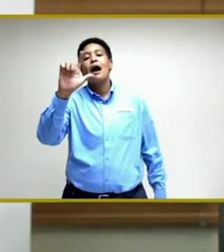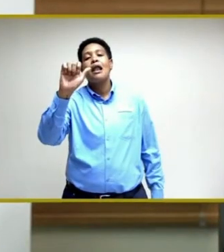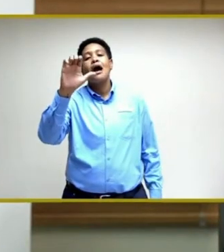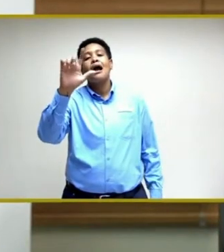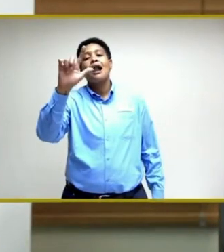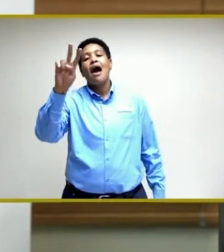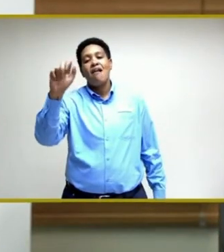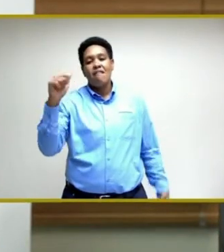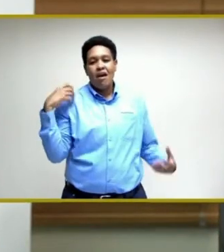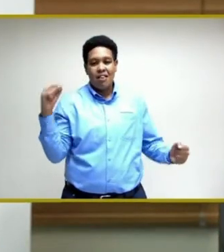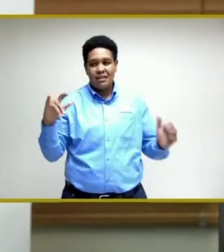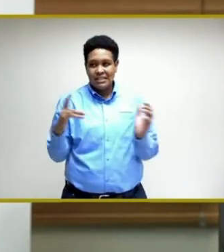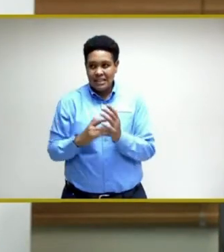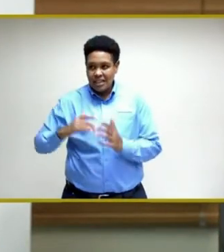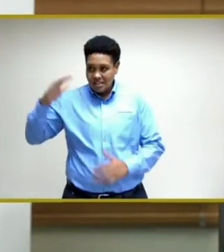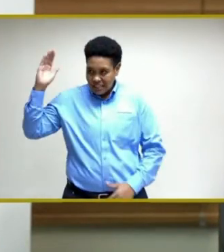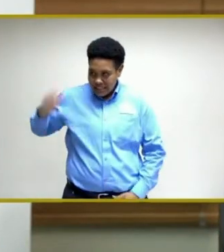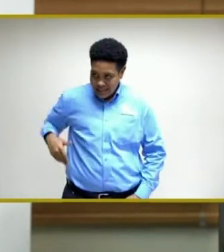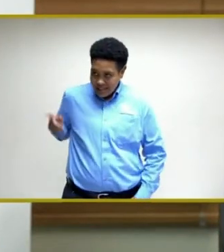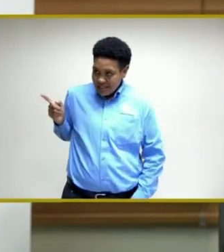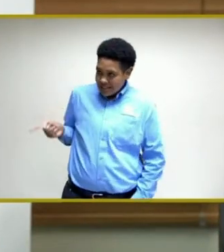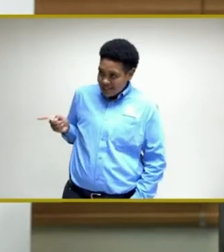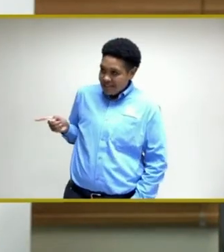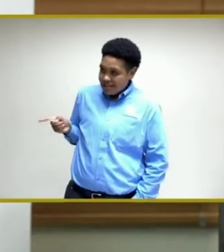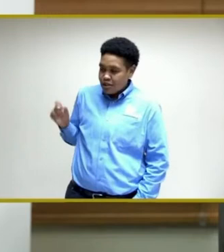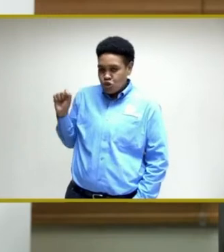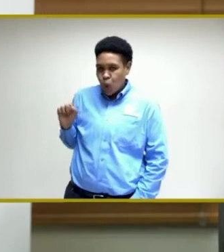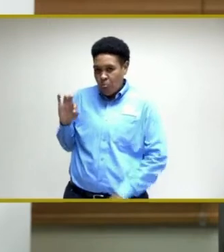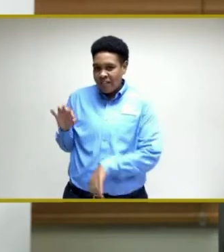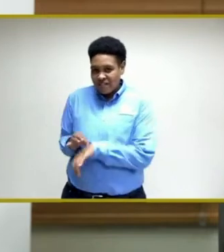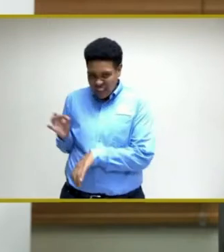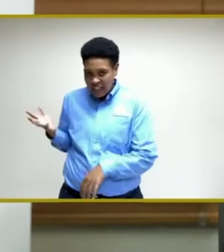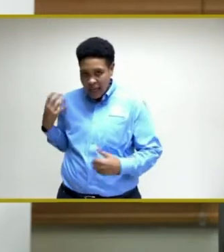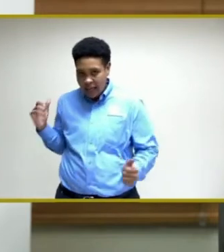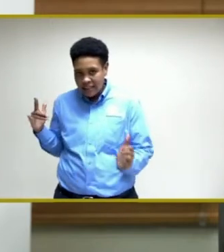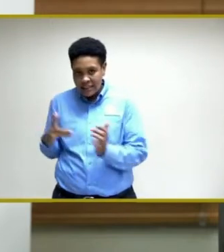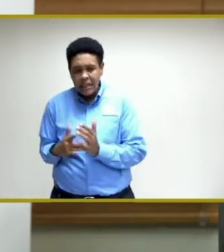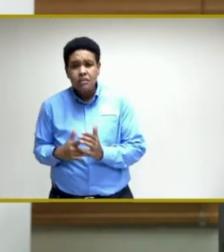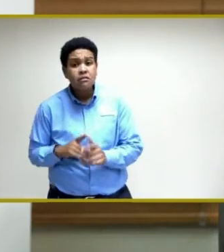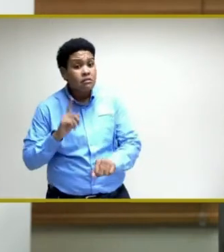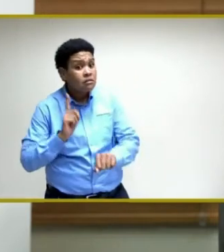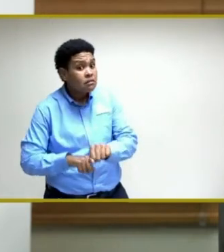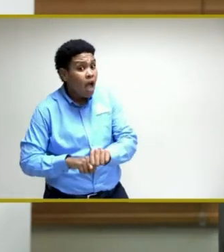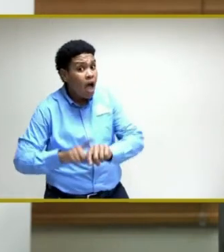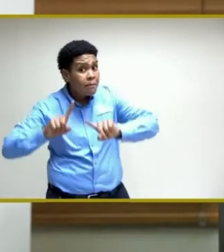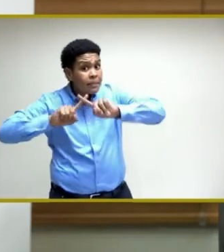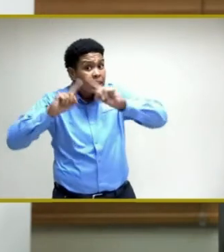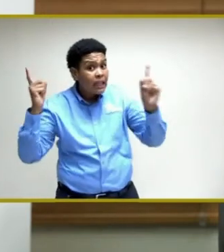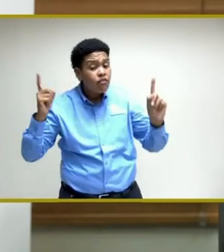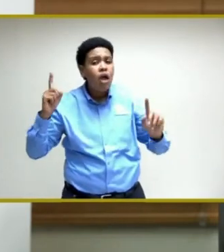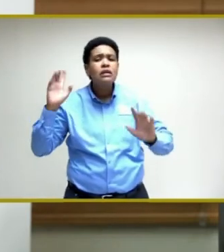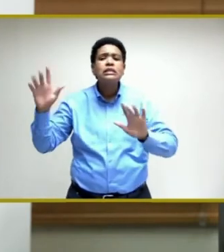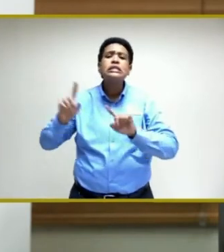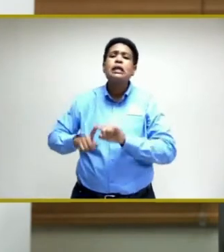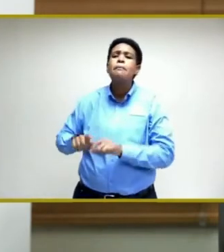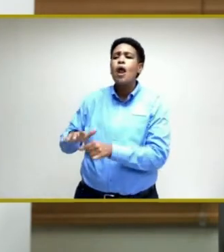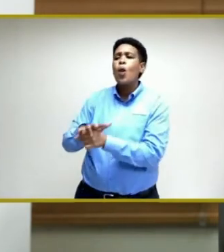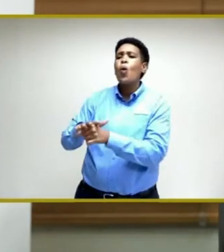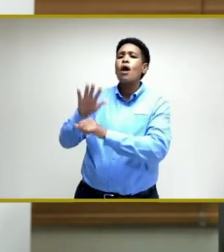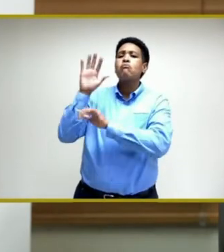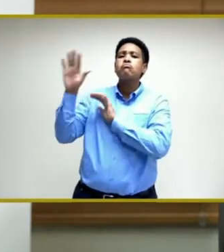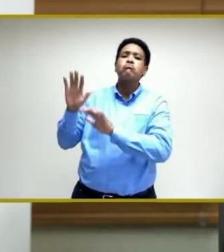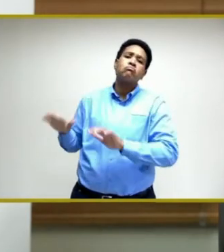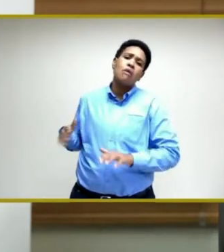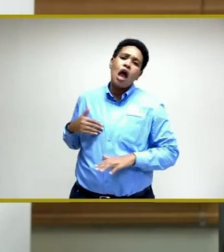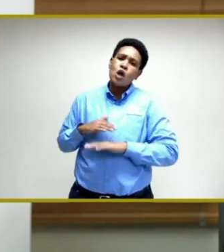Now, there may be some time difference depending on the fixed sites, and I don't